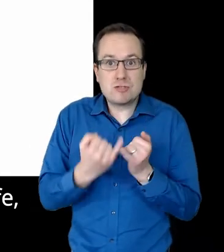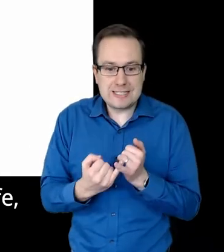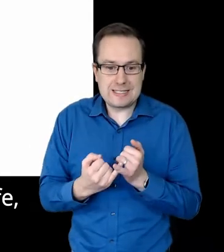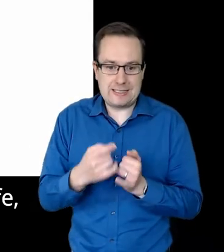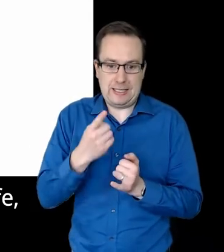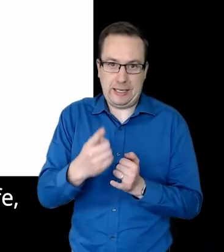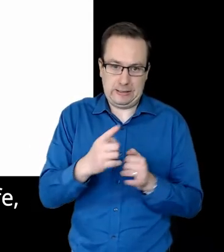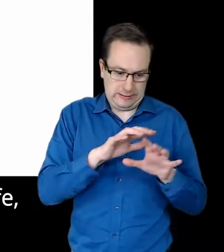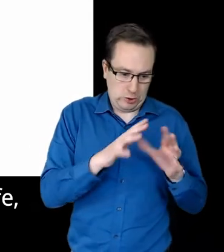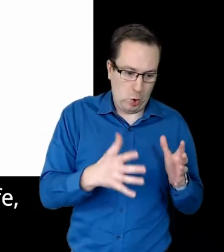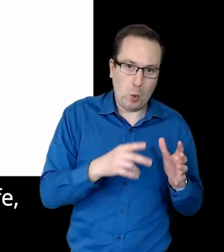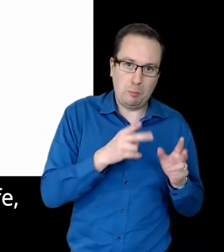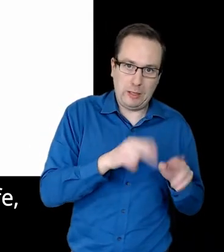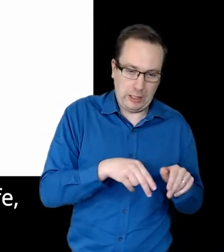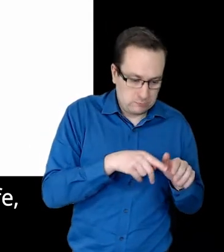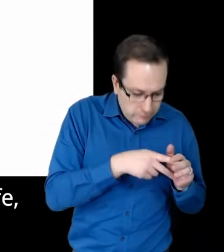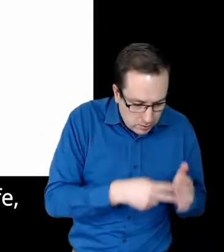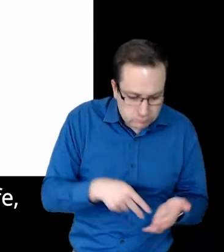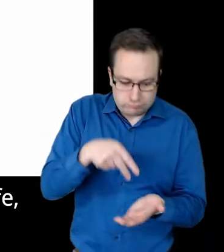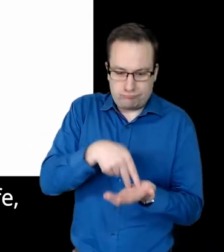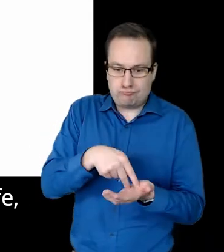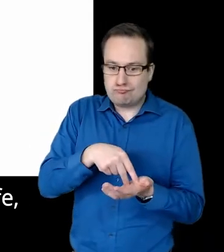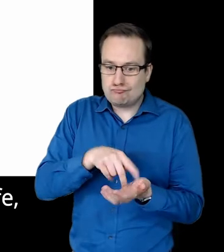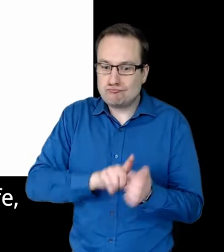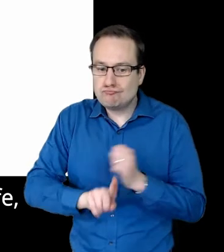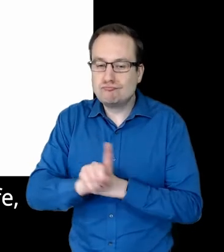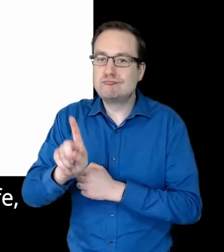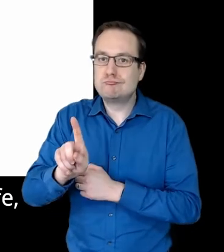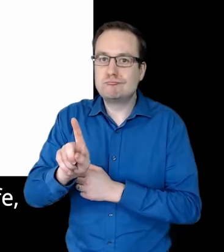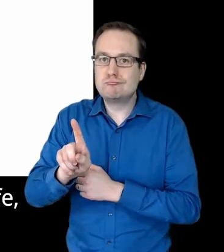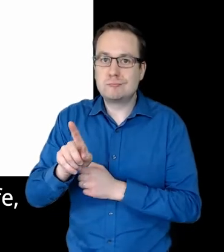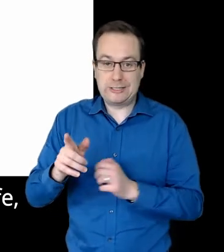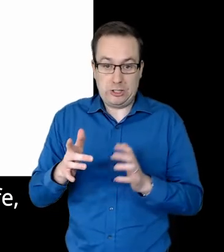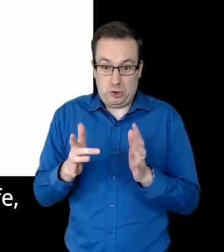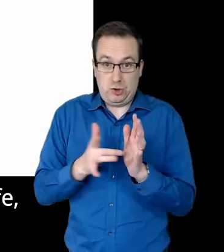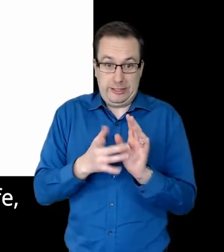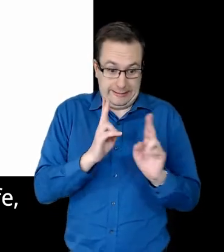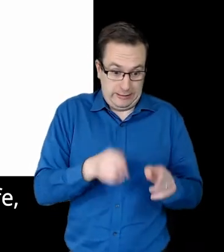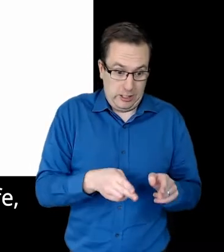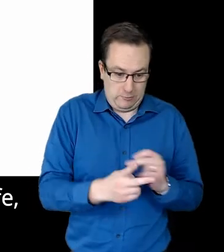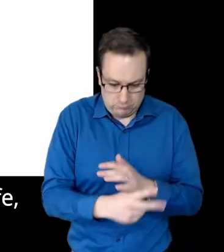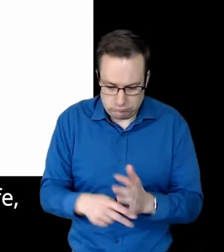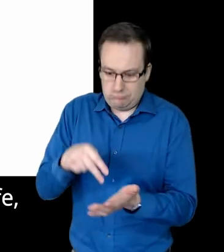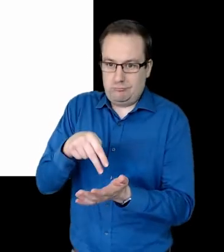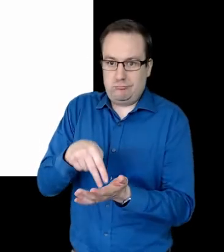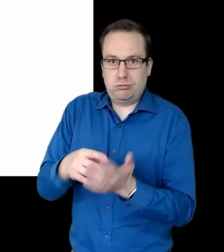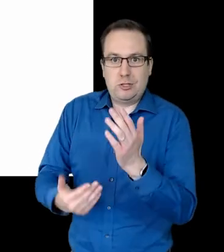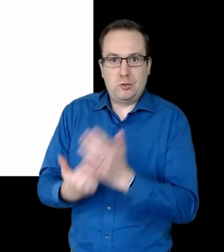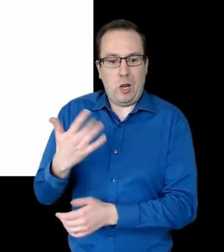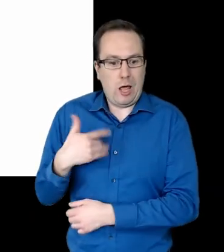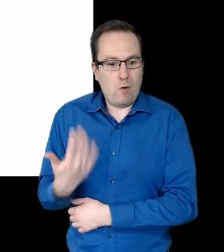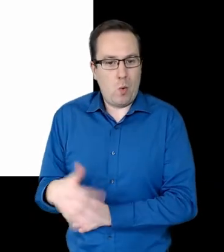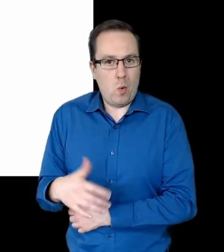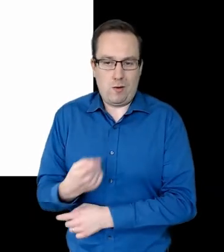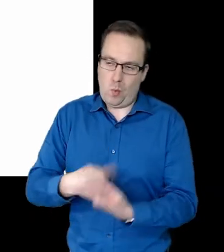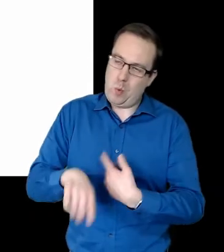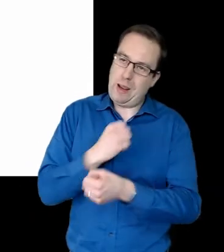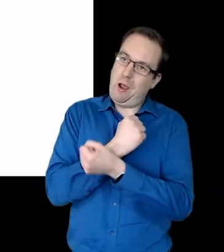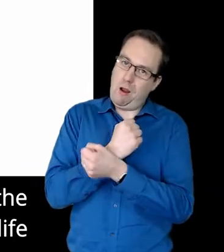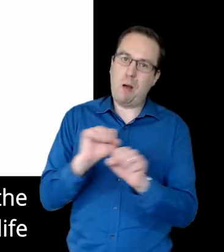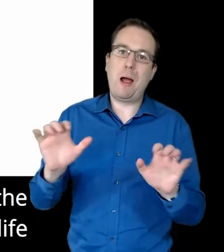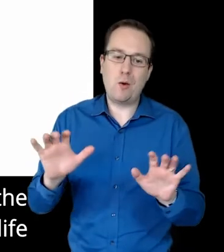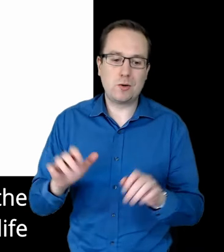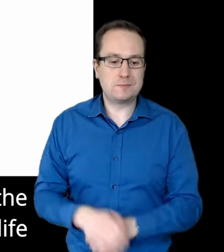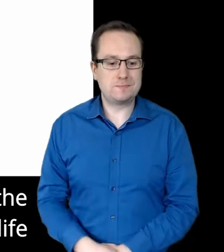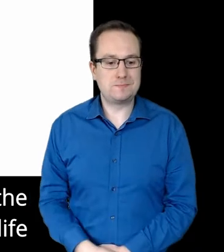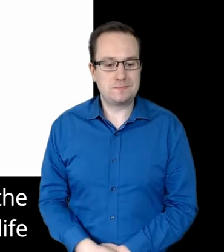came out of the tomb to continue his life. As Jesus came out of death into new life. We come